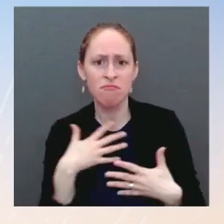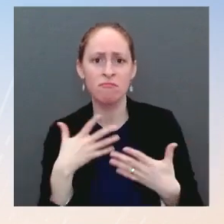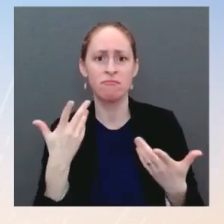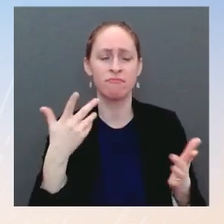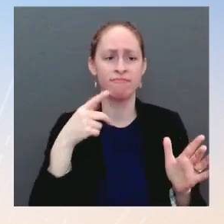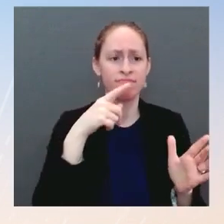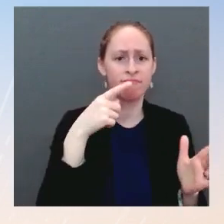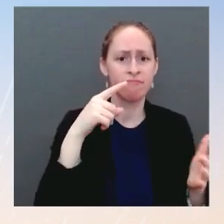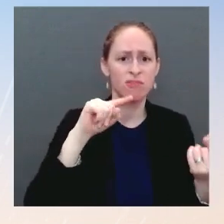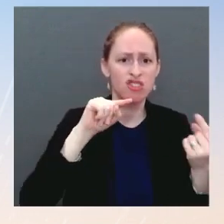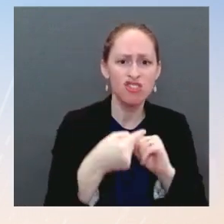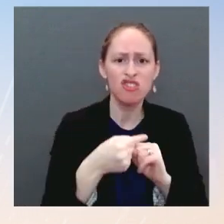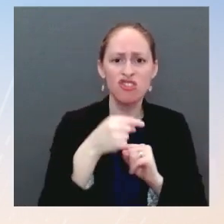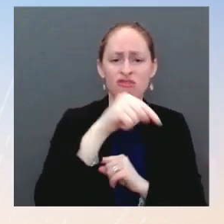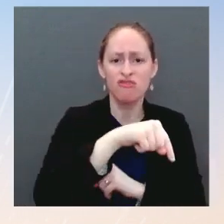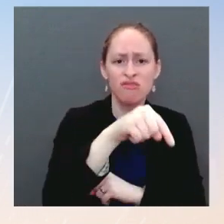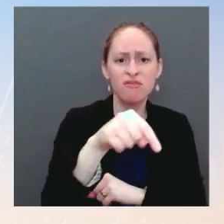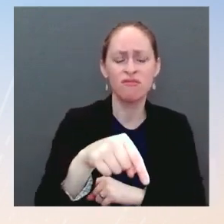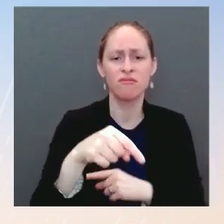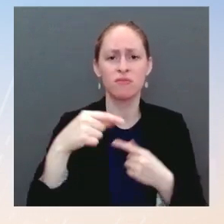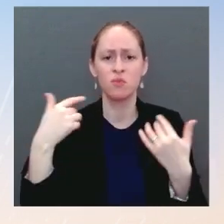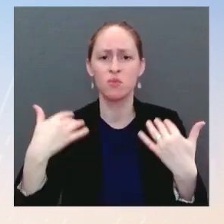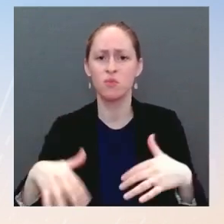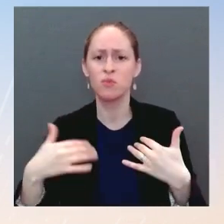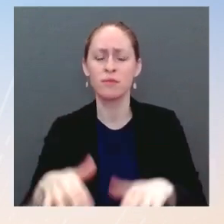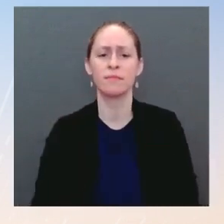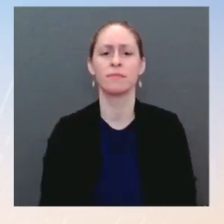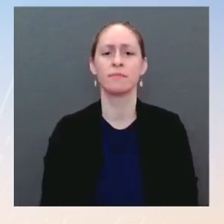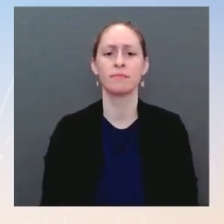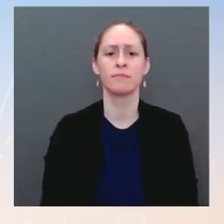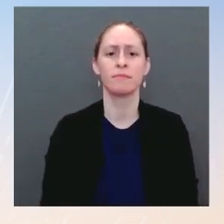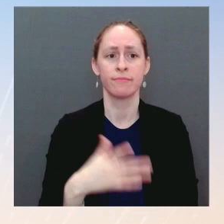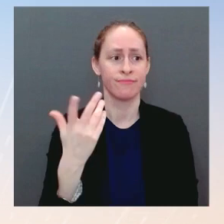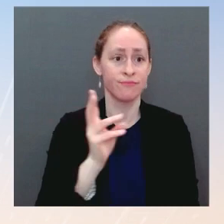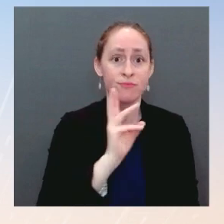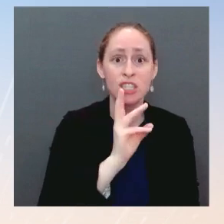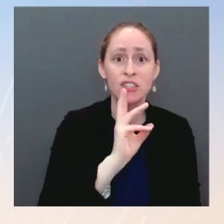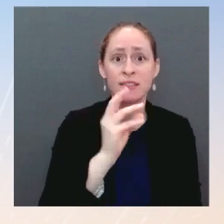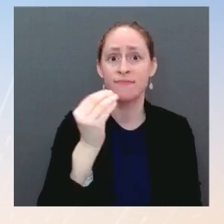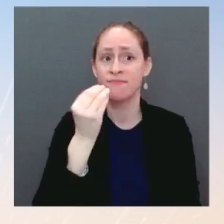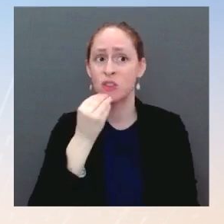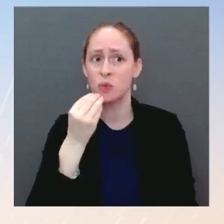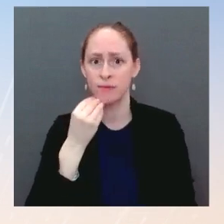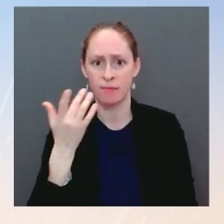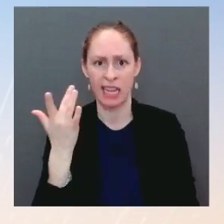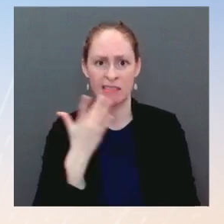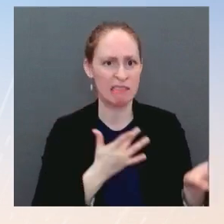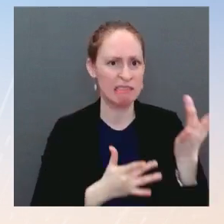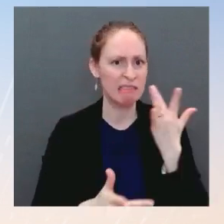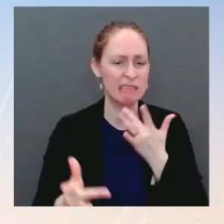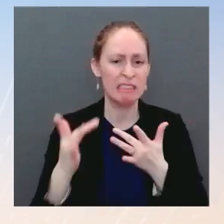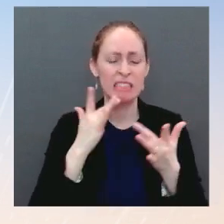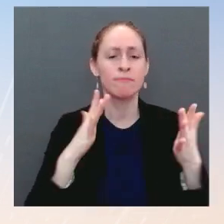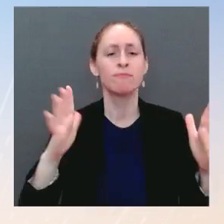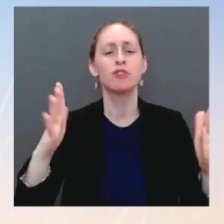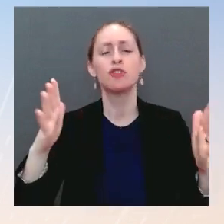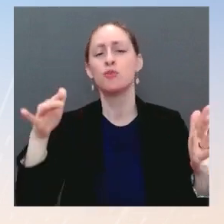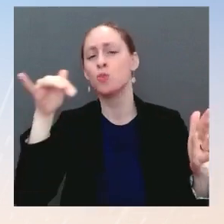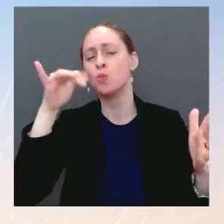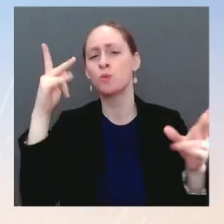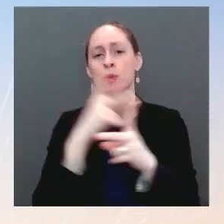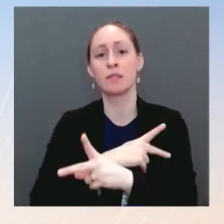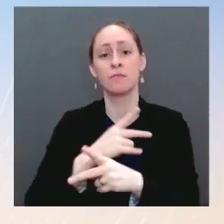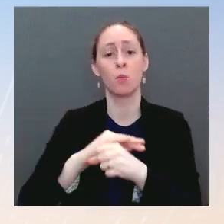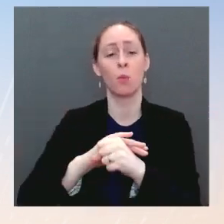And obviously, COVID-19 has exacerbated that. USAID has a disaster expert in the country who is monitoring the